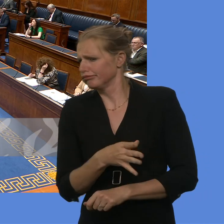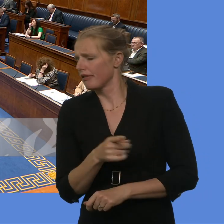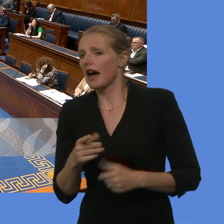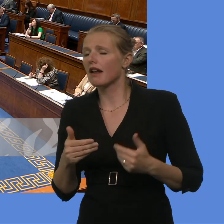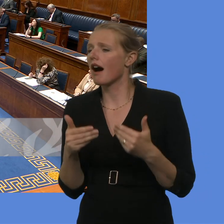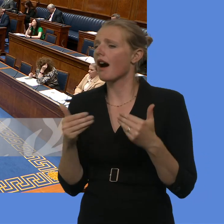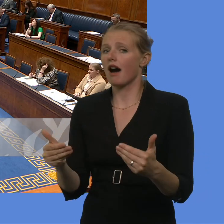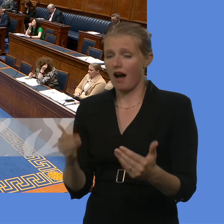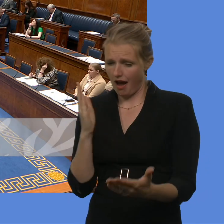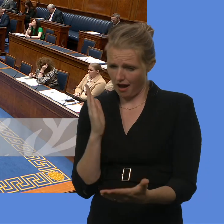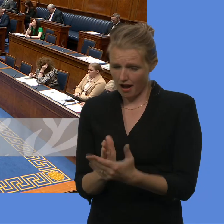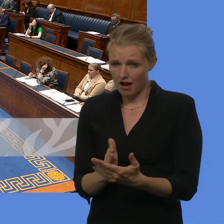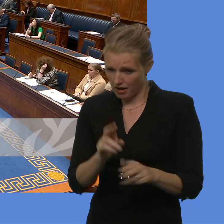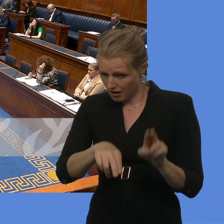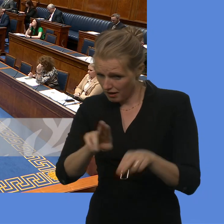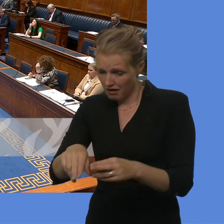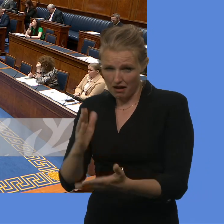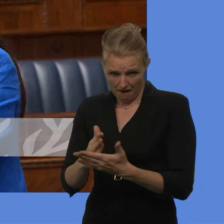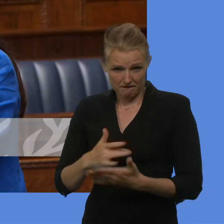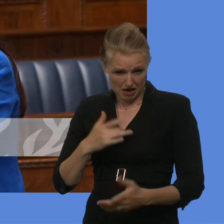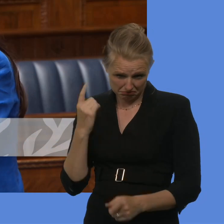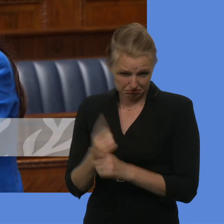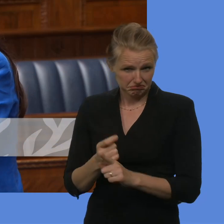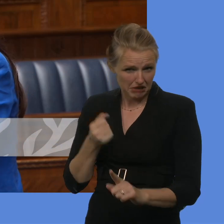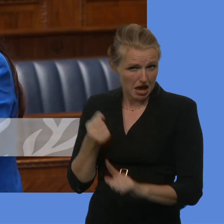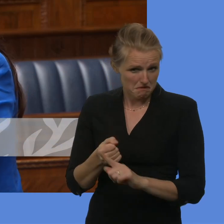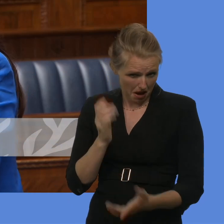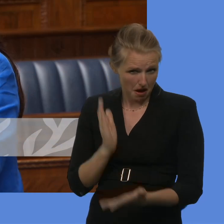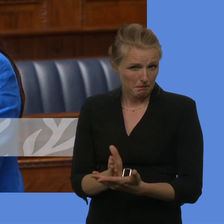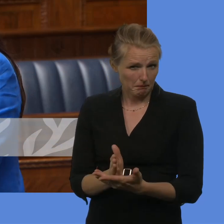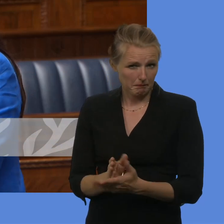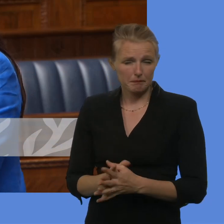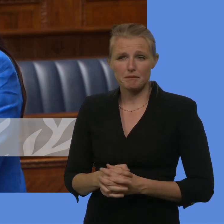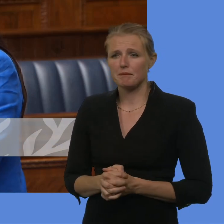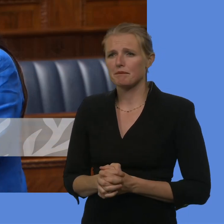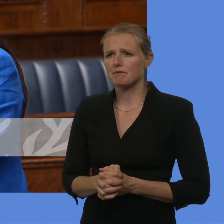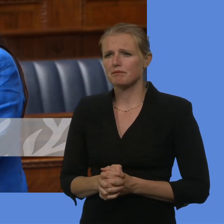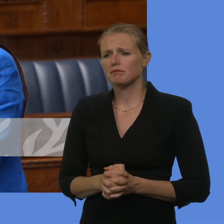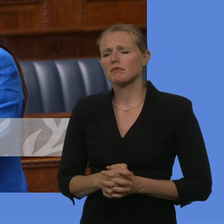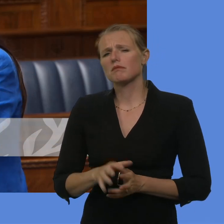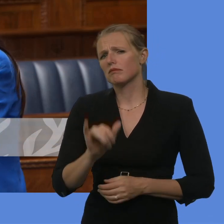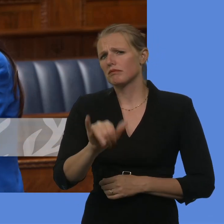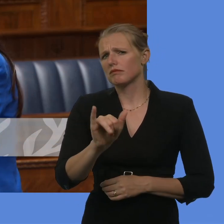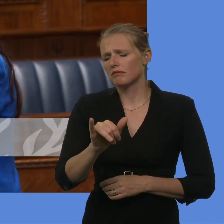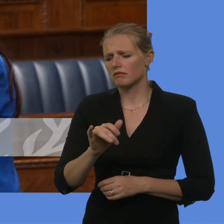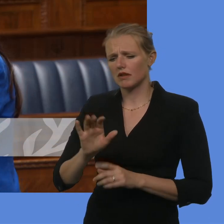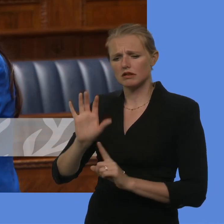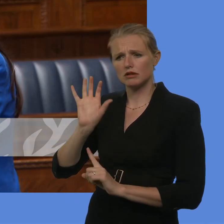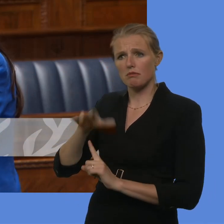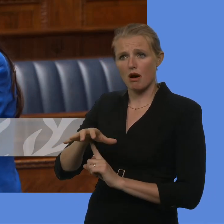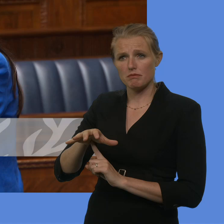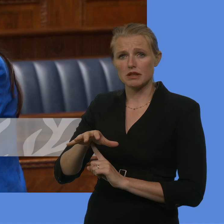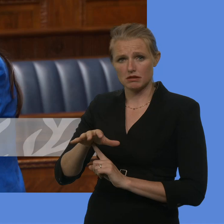Thank you, Mr Speaker. Yes, absolutely. For some considerable time, the Department has ensured